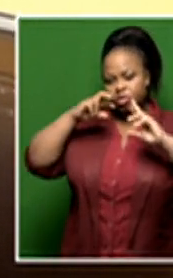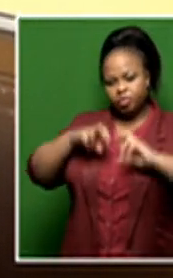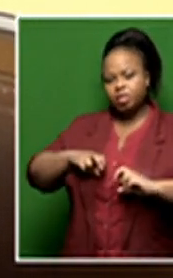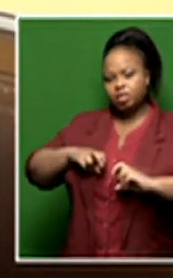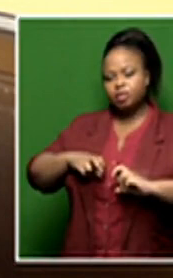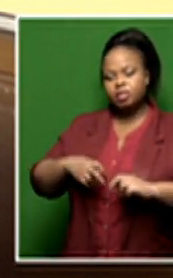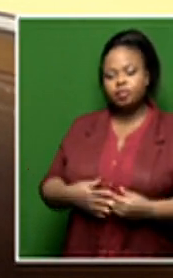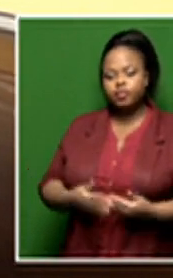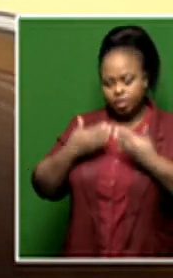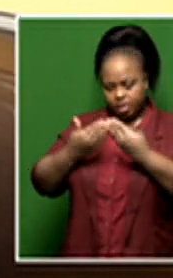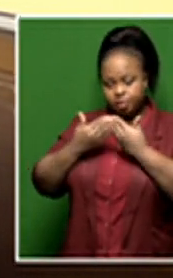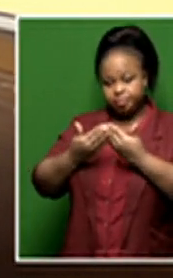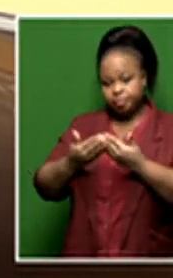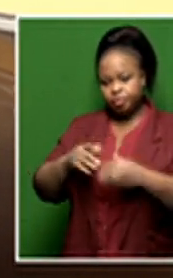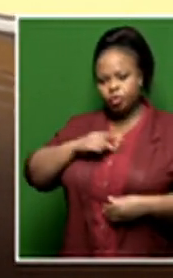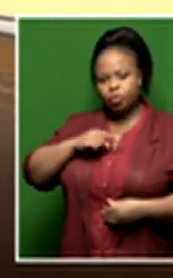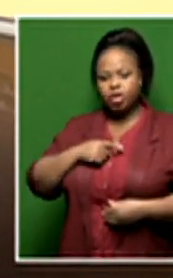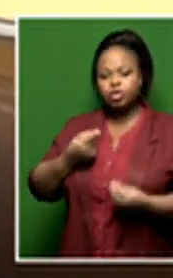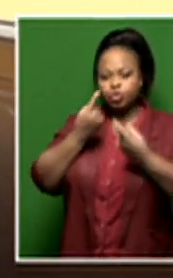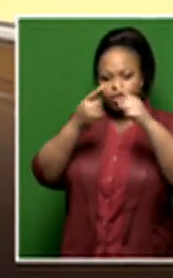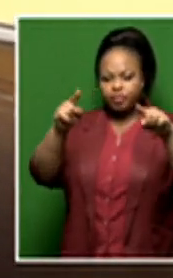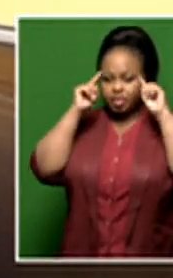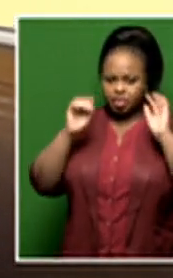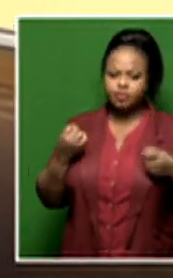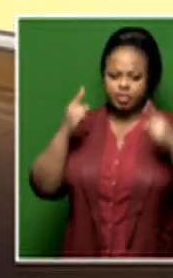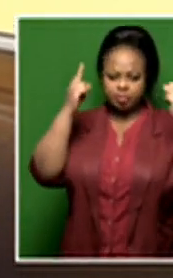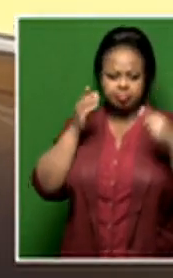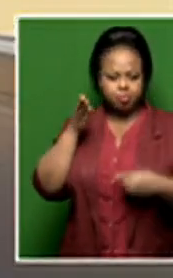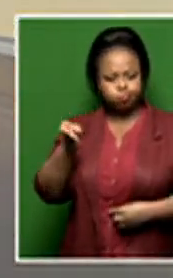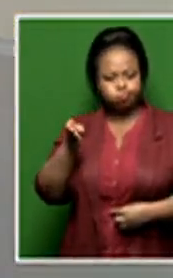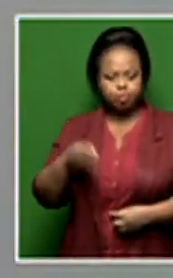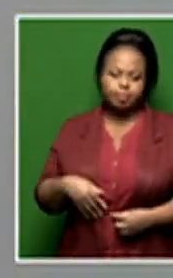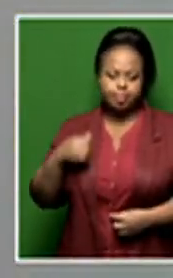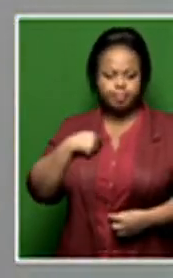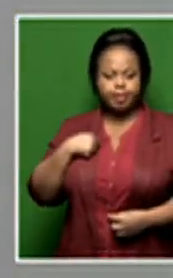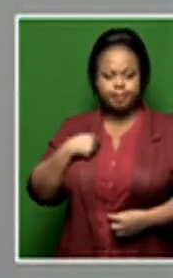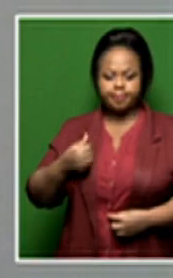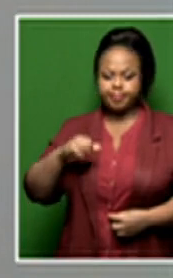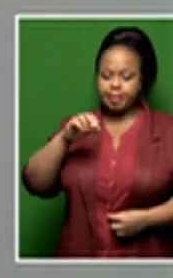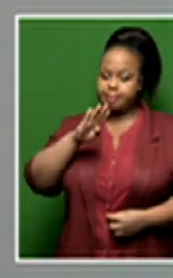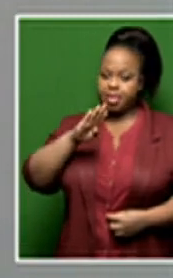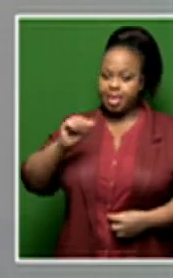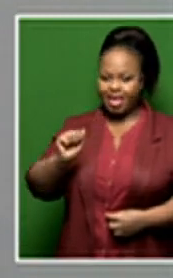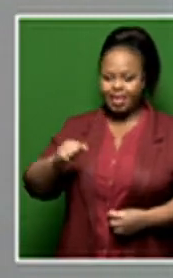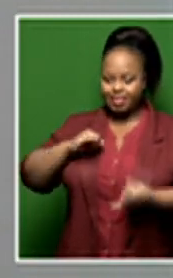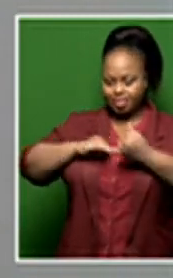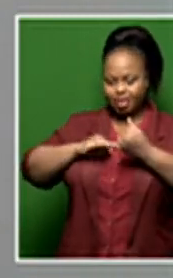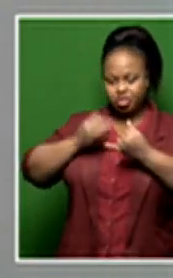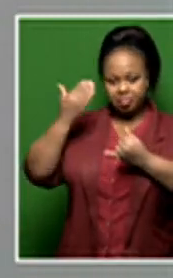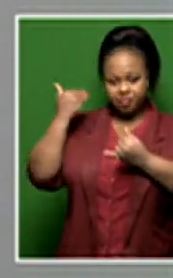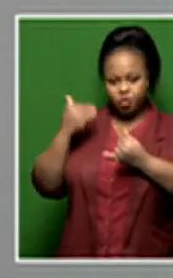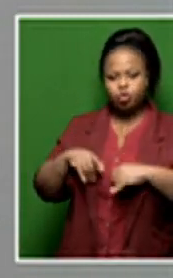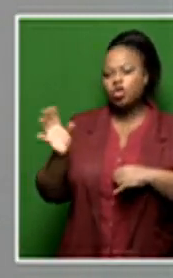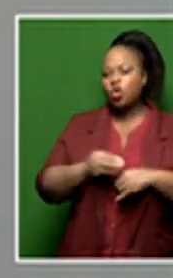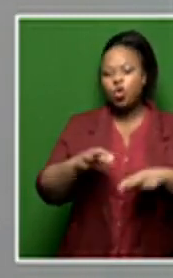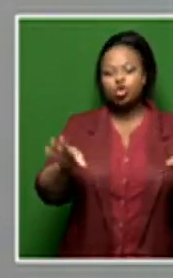studying music at the University of the Witwatersrand and one of my BA subjects, you know, all